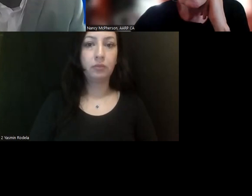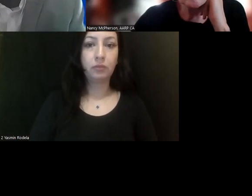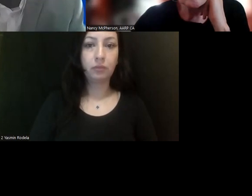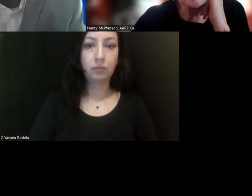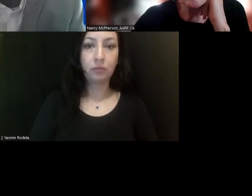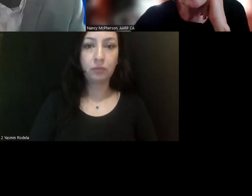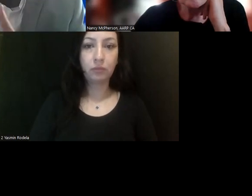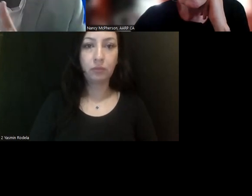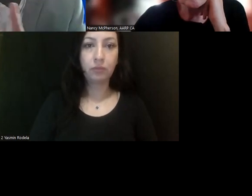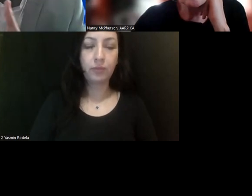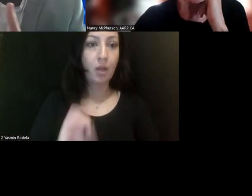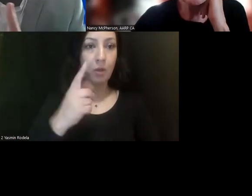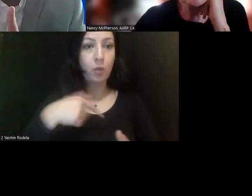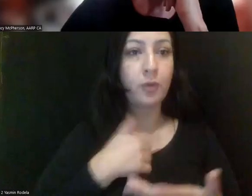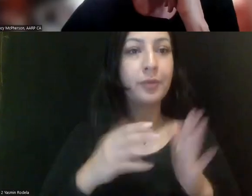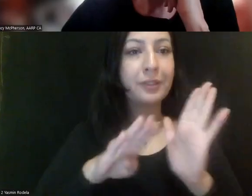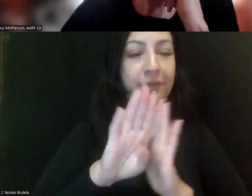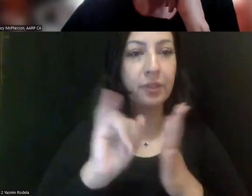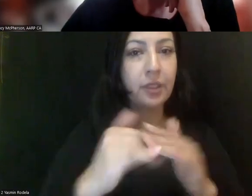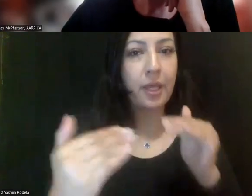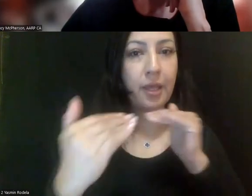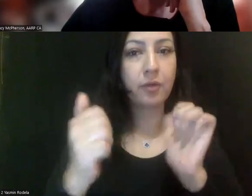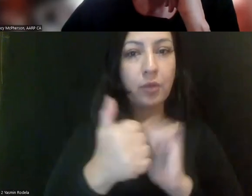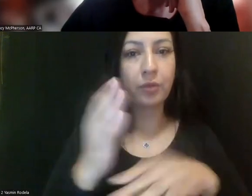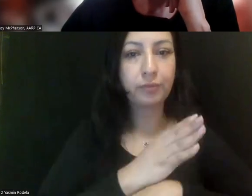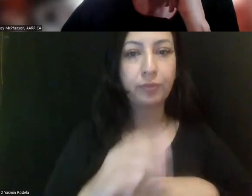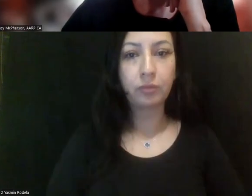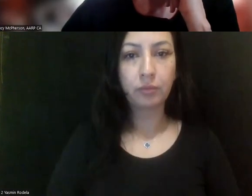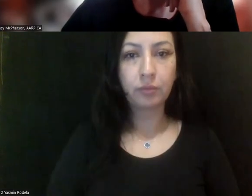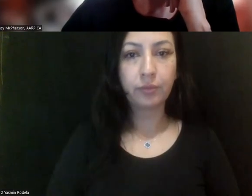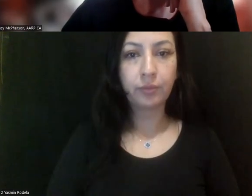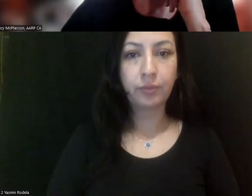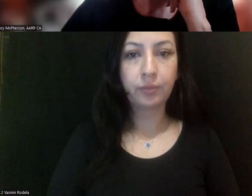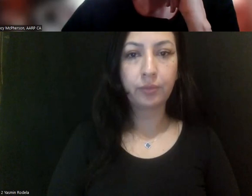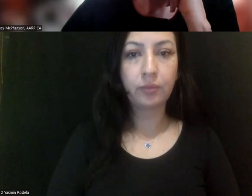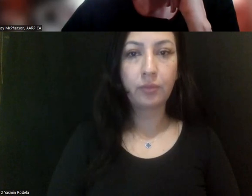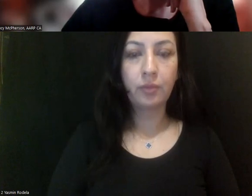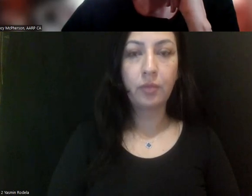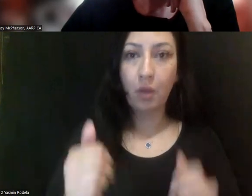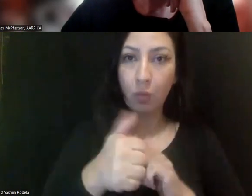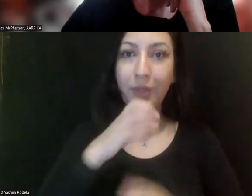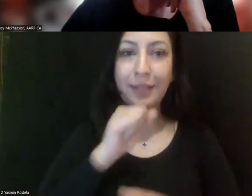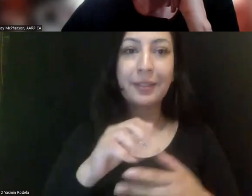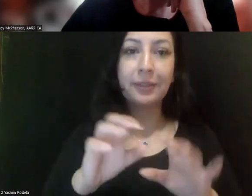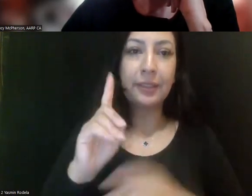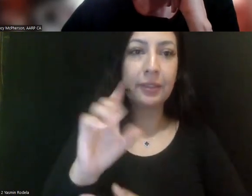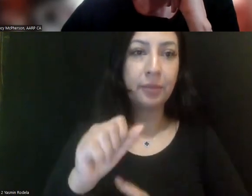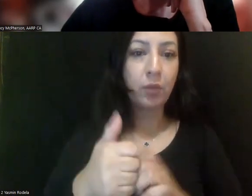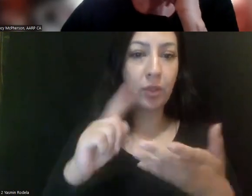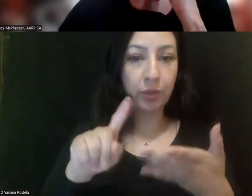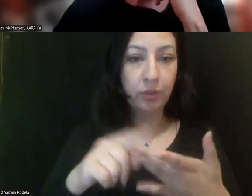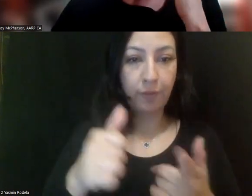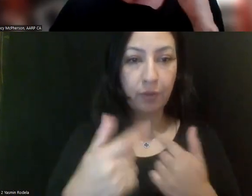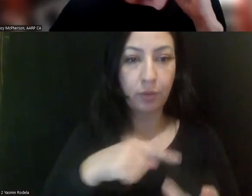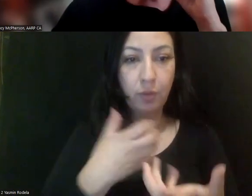equity goals as well. And we're working with the cross-section of folks on these MPA Key Outcomes, Aging and Disability Research Partnership. But for us to be able to